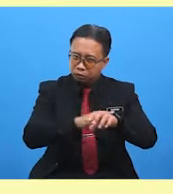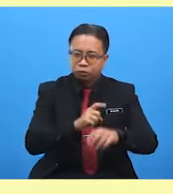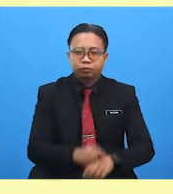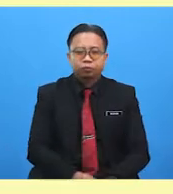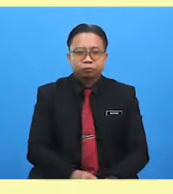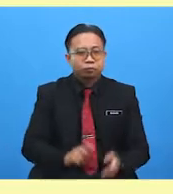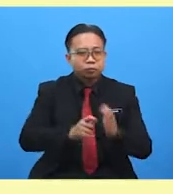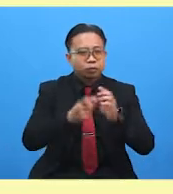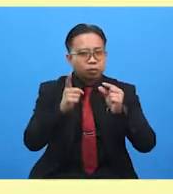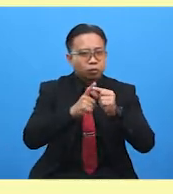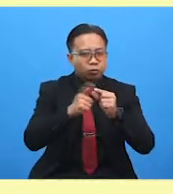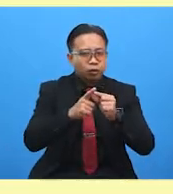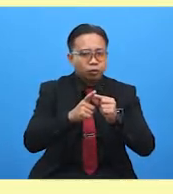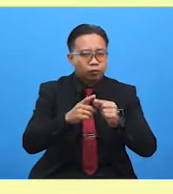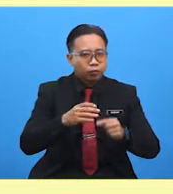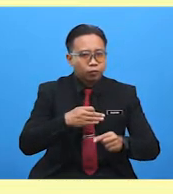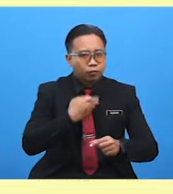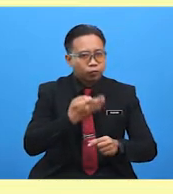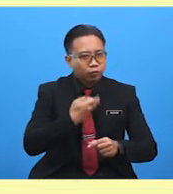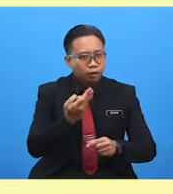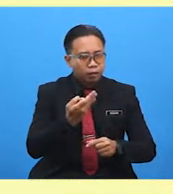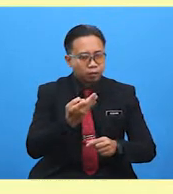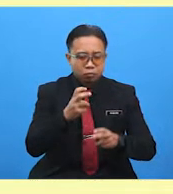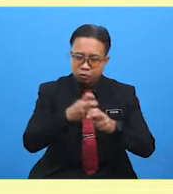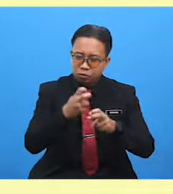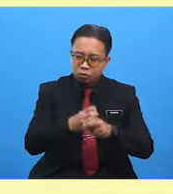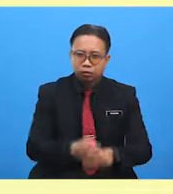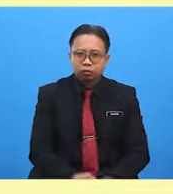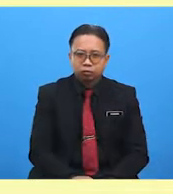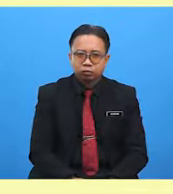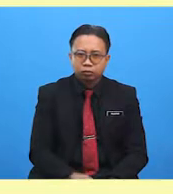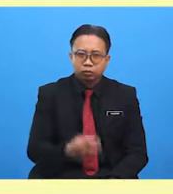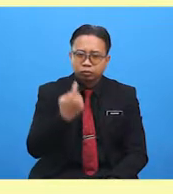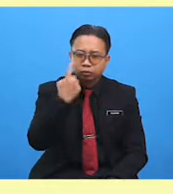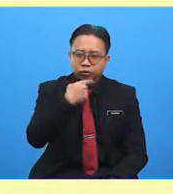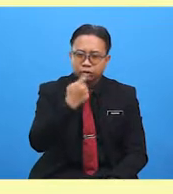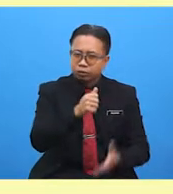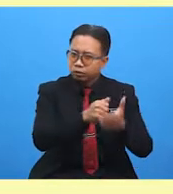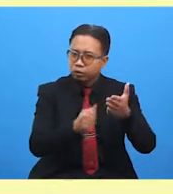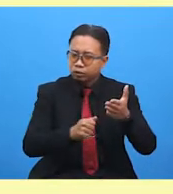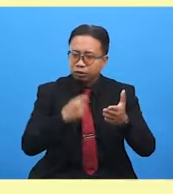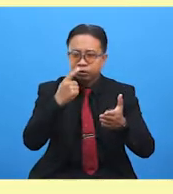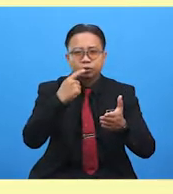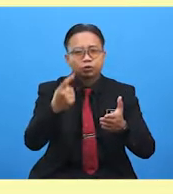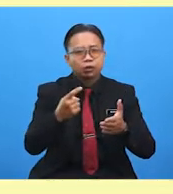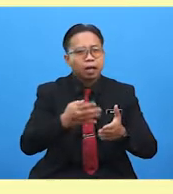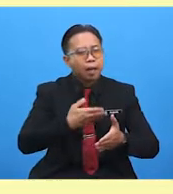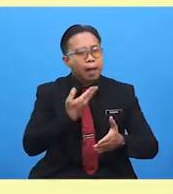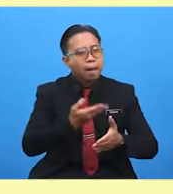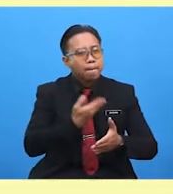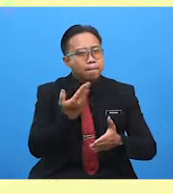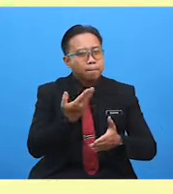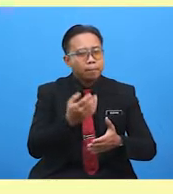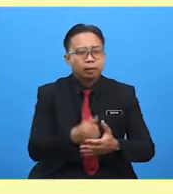here are fun and difficult. So, who in the article said he's happy although